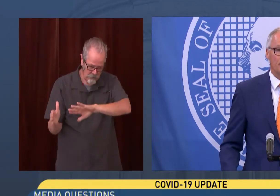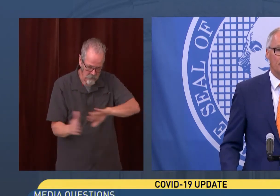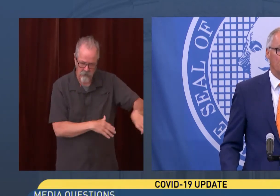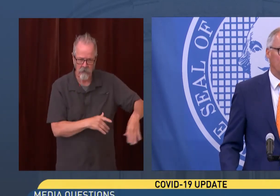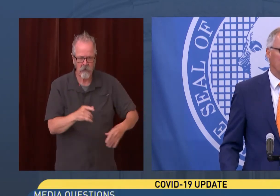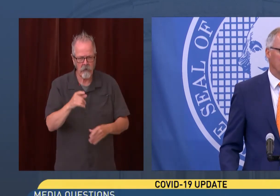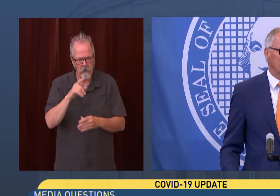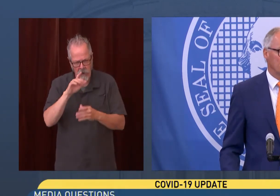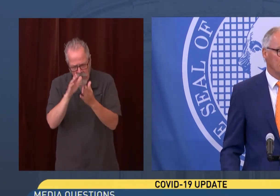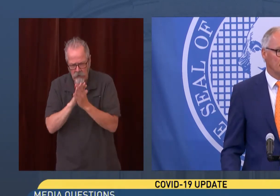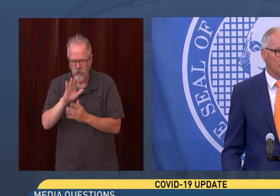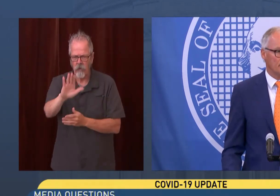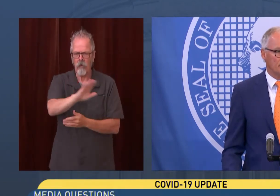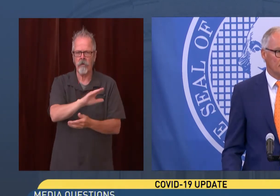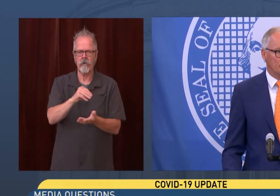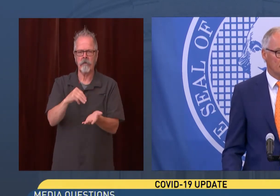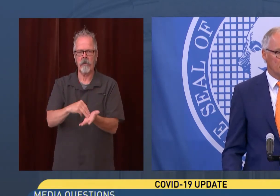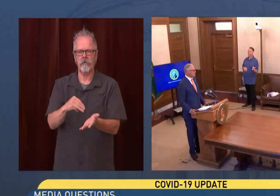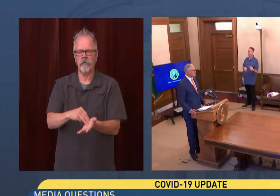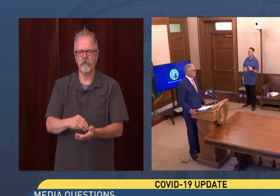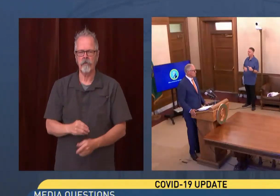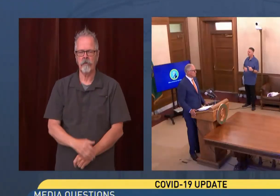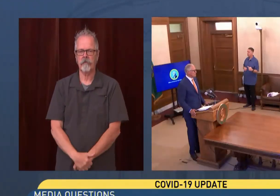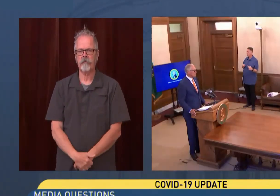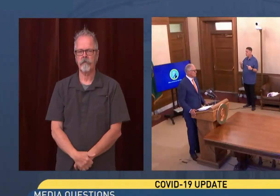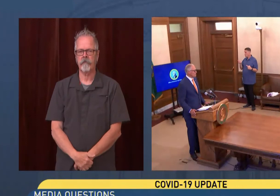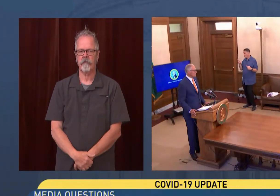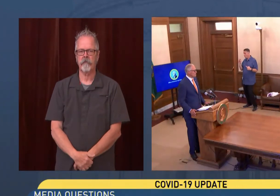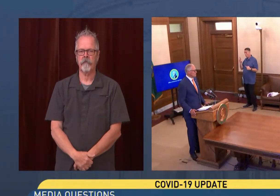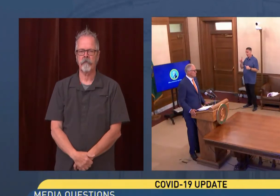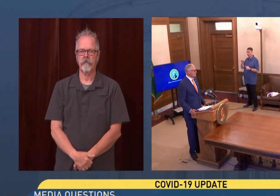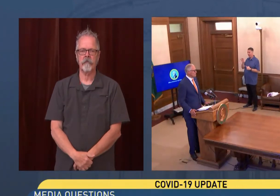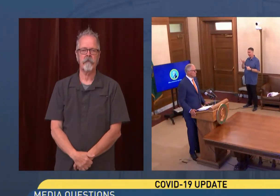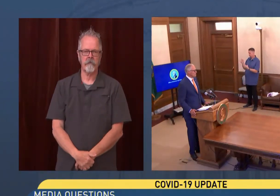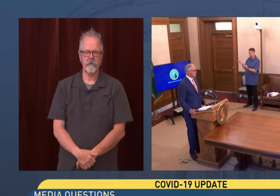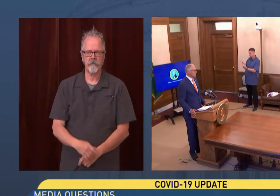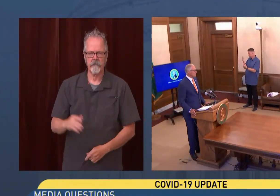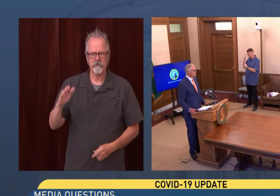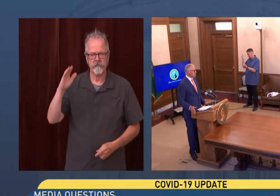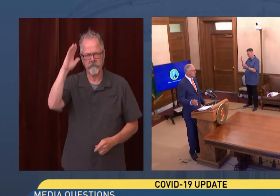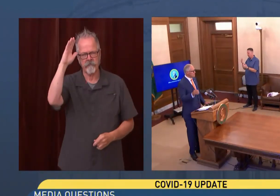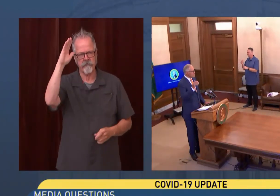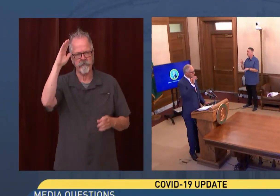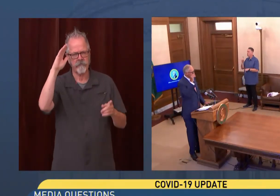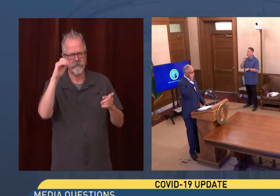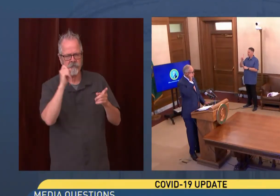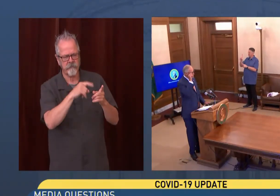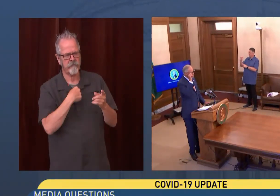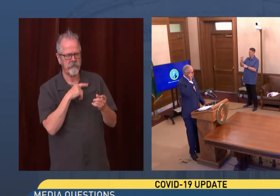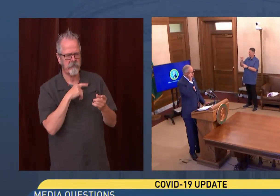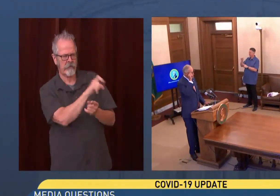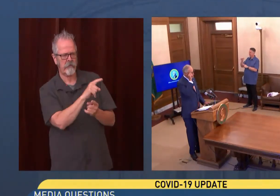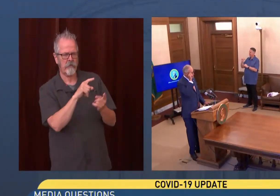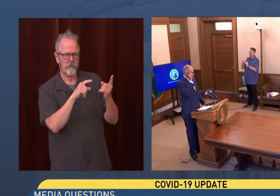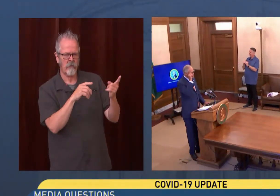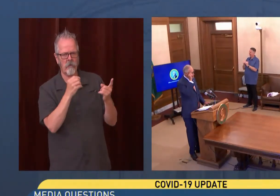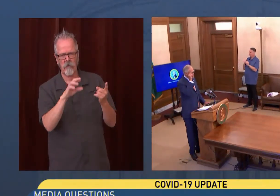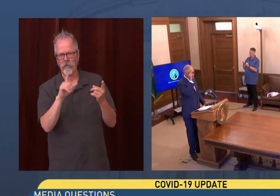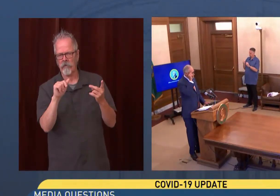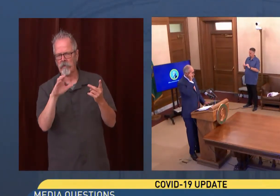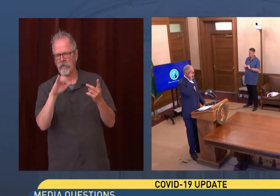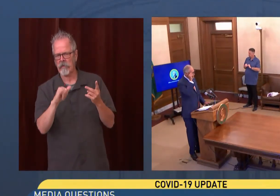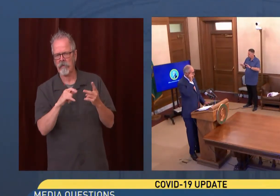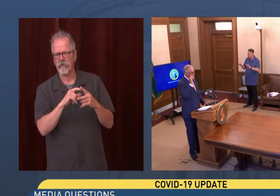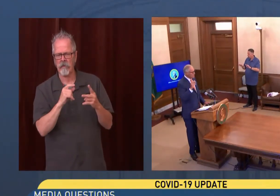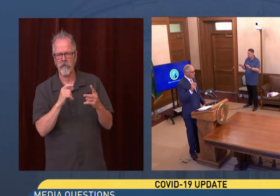Yeah. Governor, can you or maybe Lacey explain exactly how contagious the Delta variant is? Specifically, do we